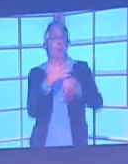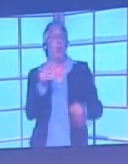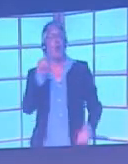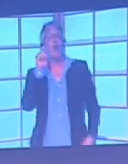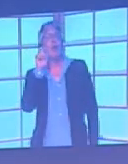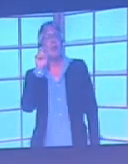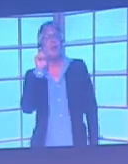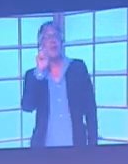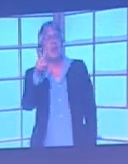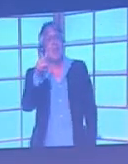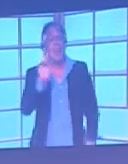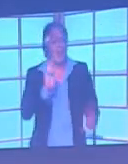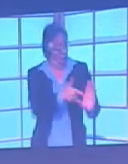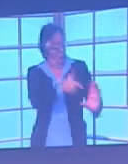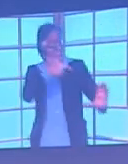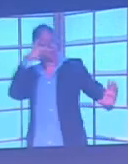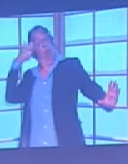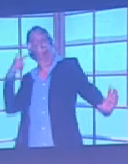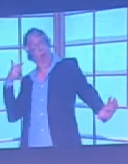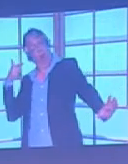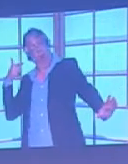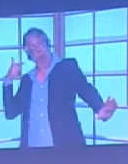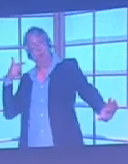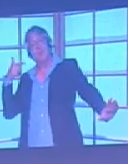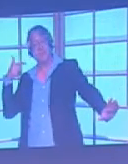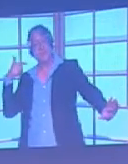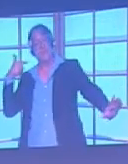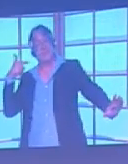especially long-distance shots and inaccessible graphics.